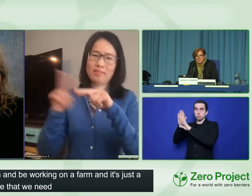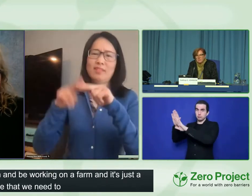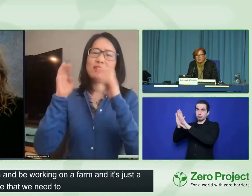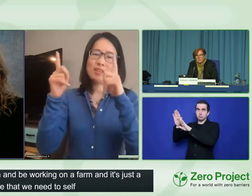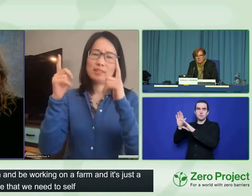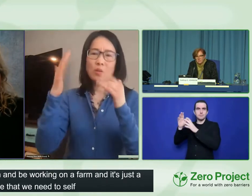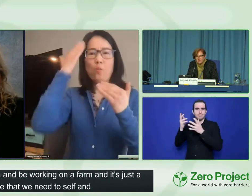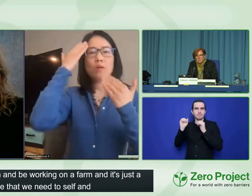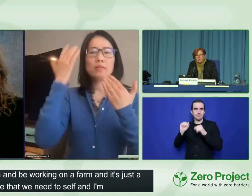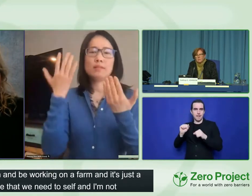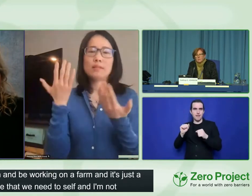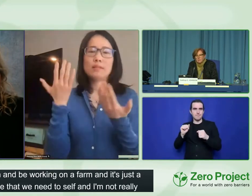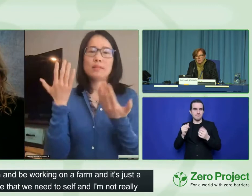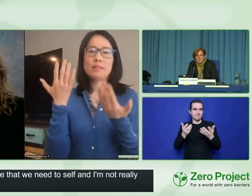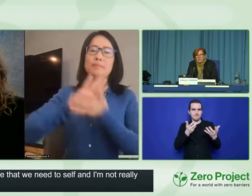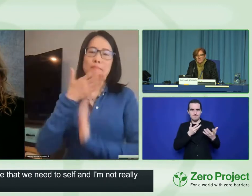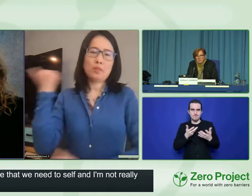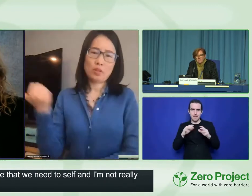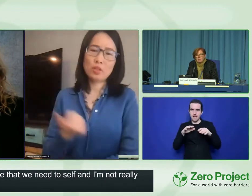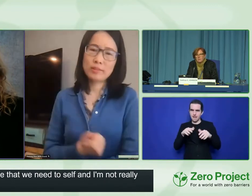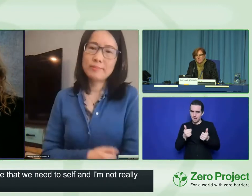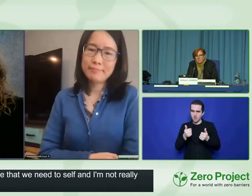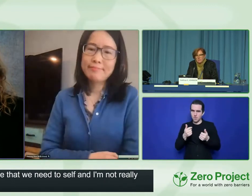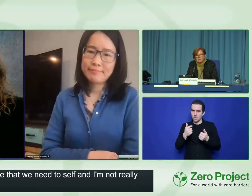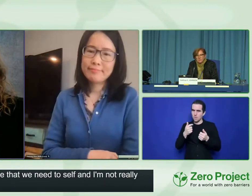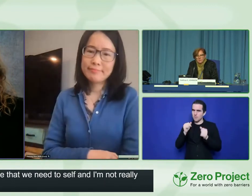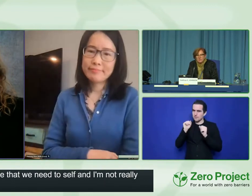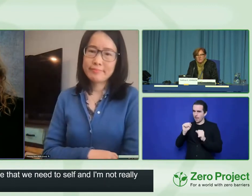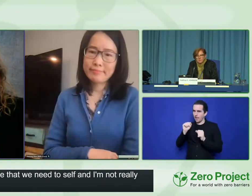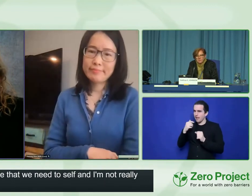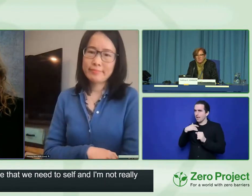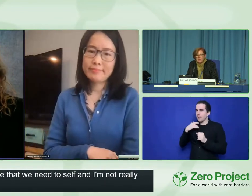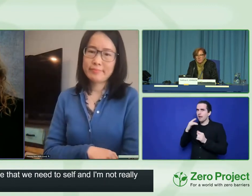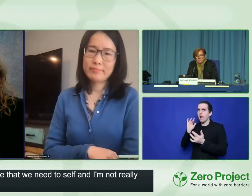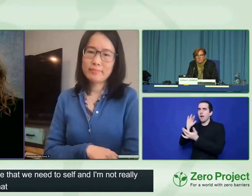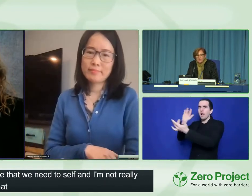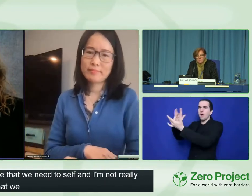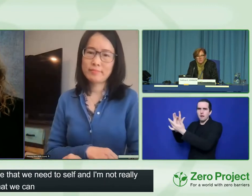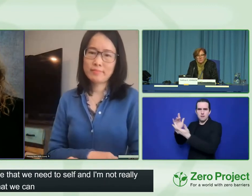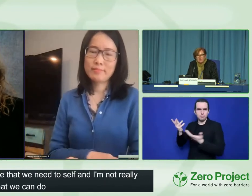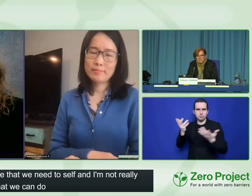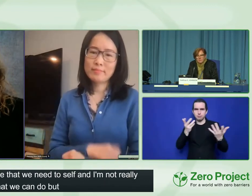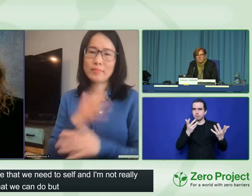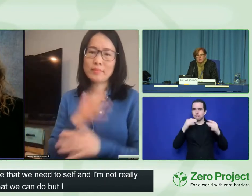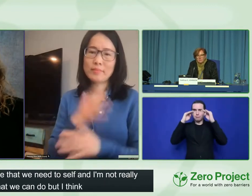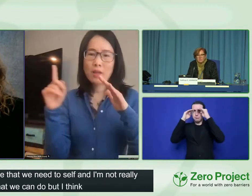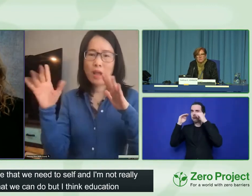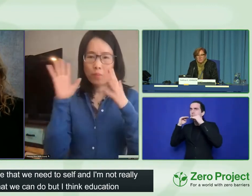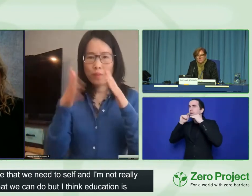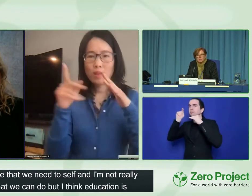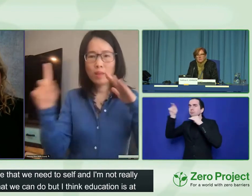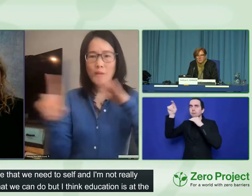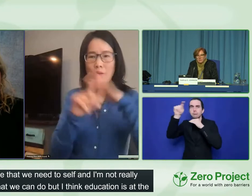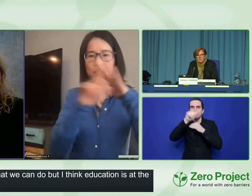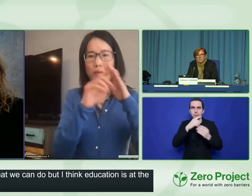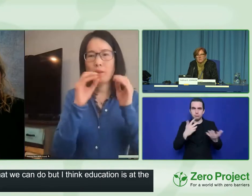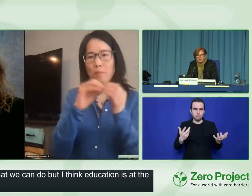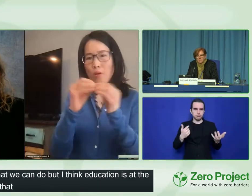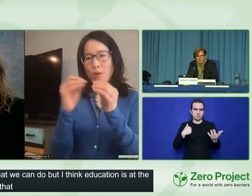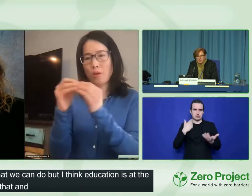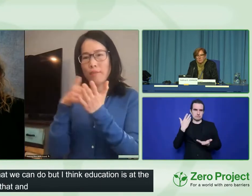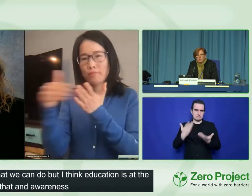education is at the core of that and awareness. So I think those two things would be what's really going to make the difference.